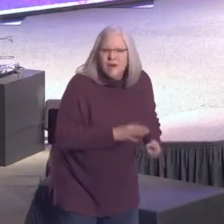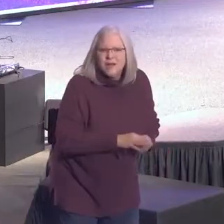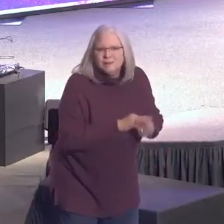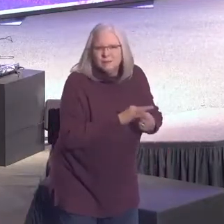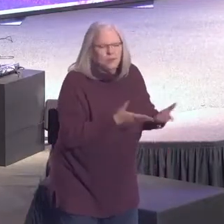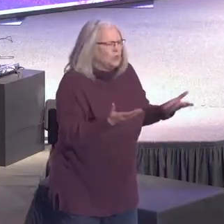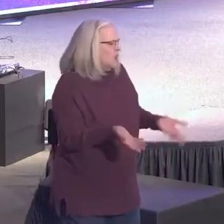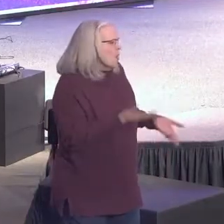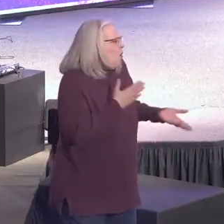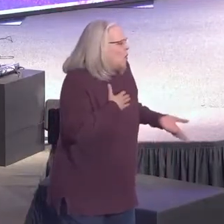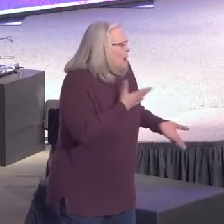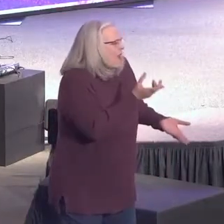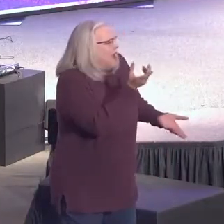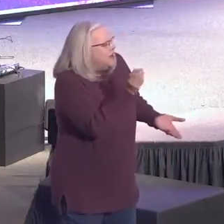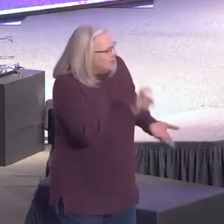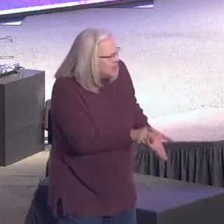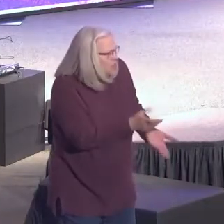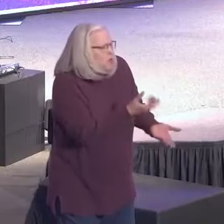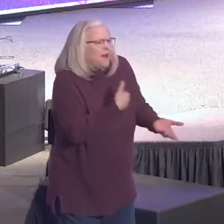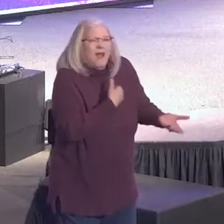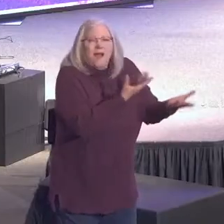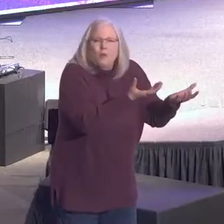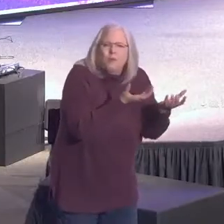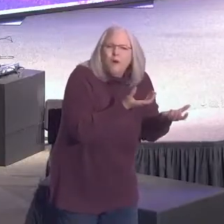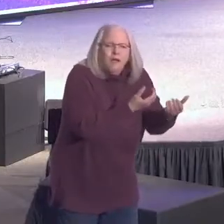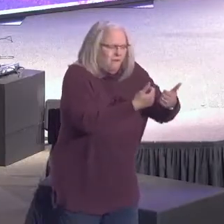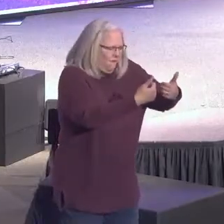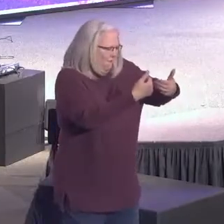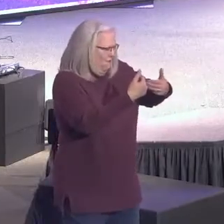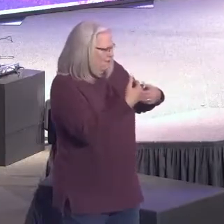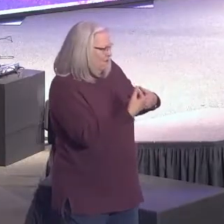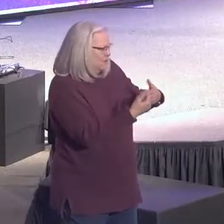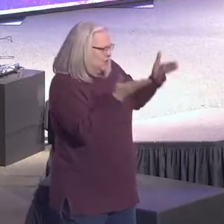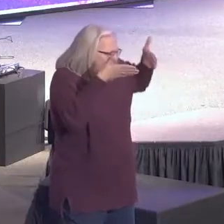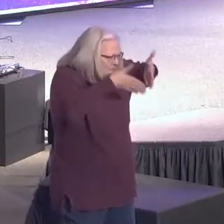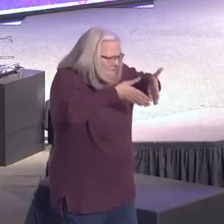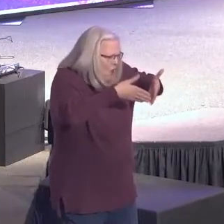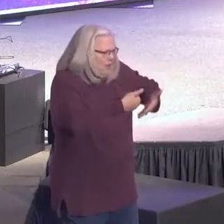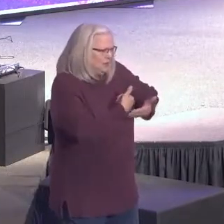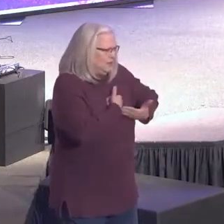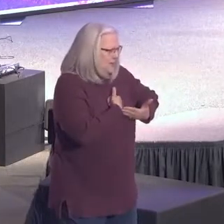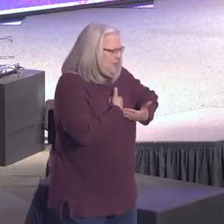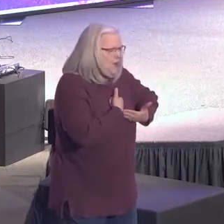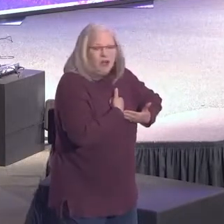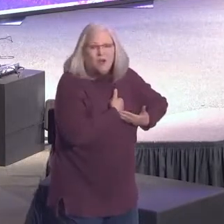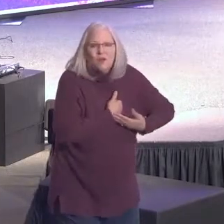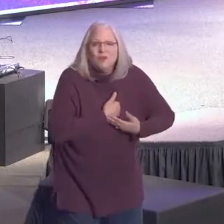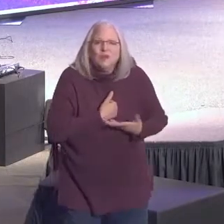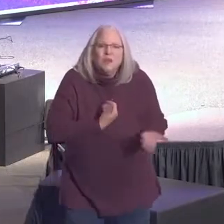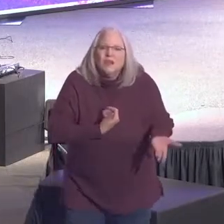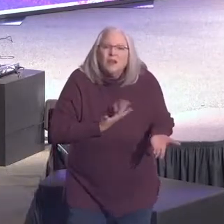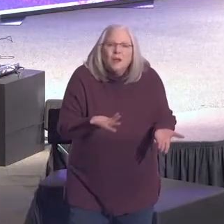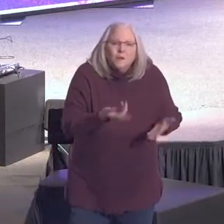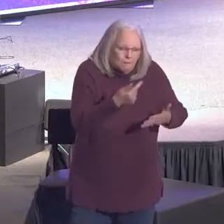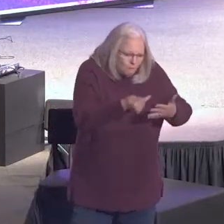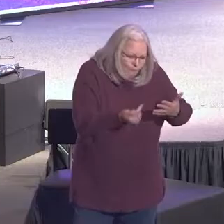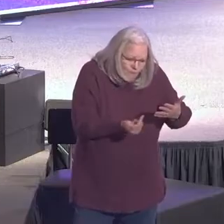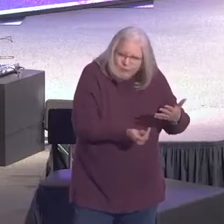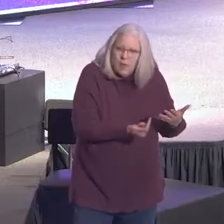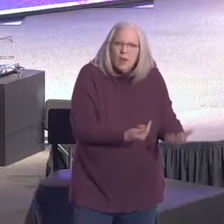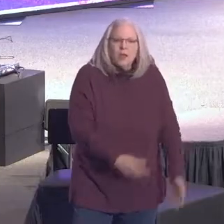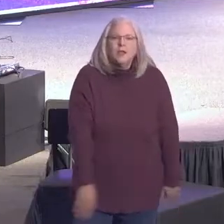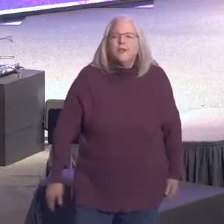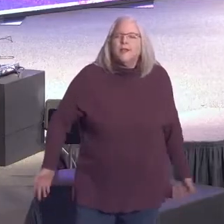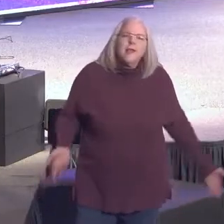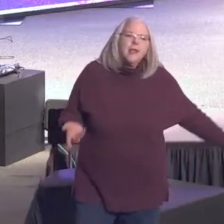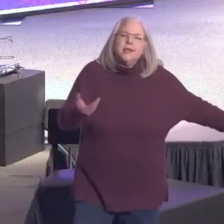are. You know? I mean, I'm focused on myself and even in church it can be all about my preferences and what I want and